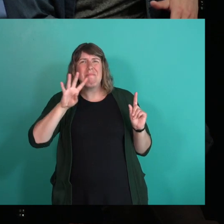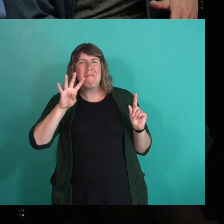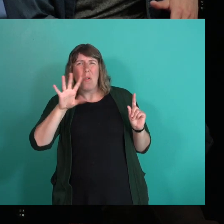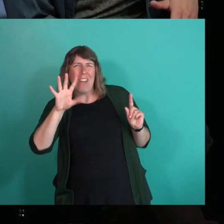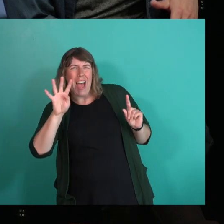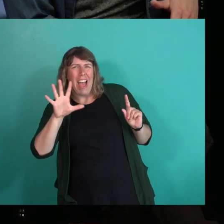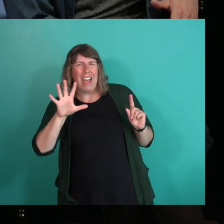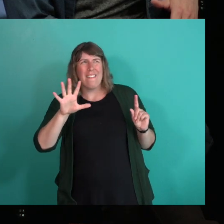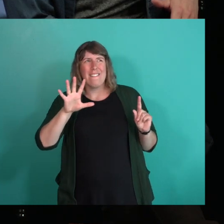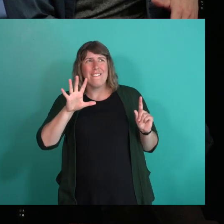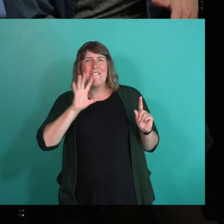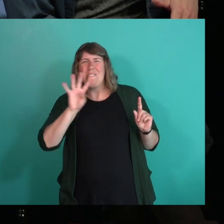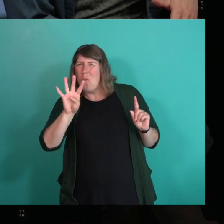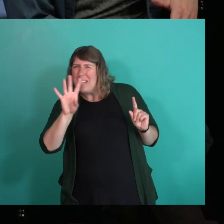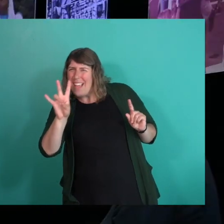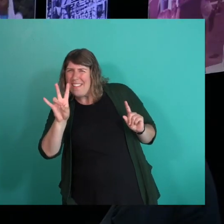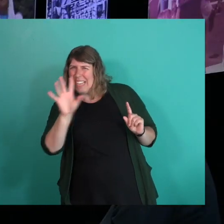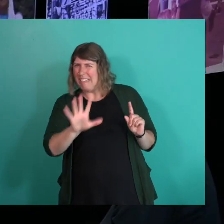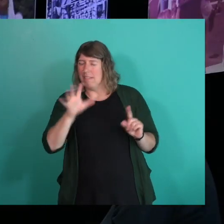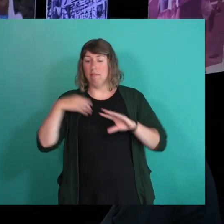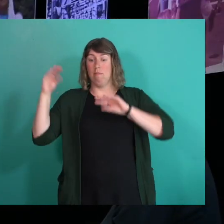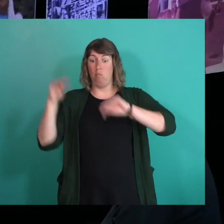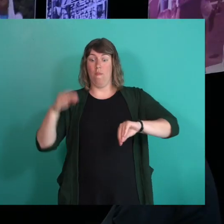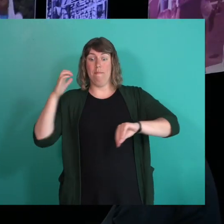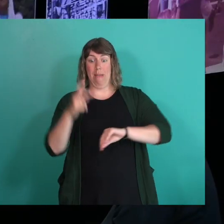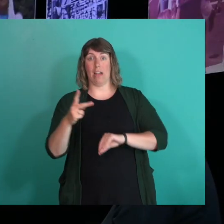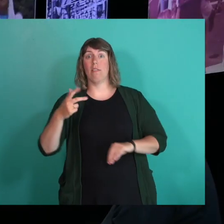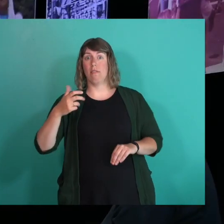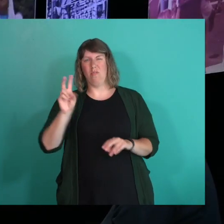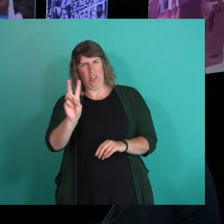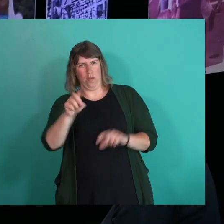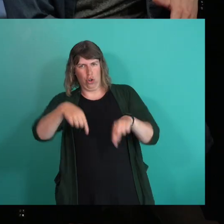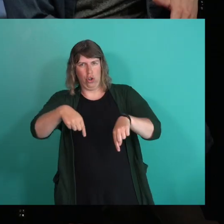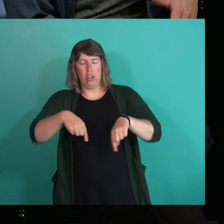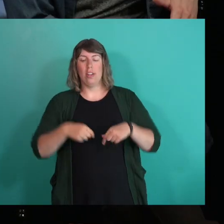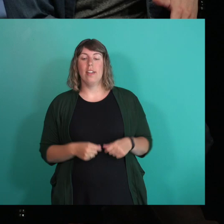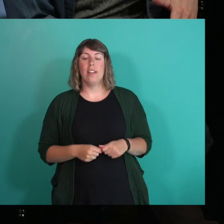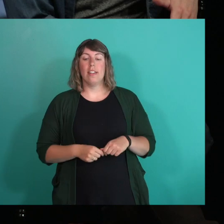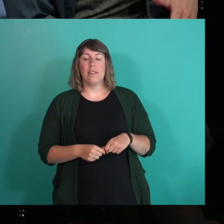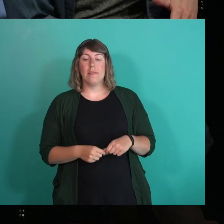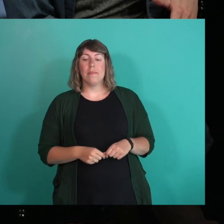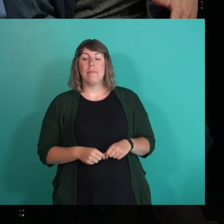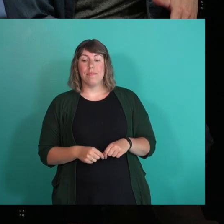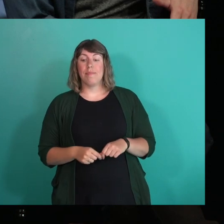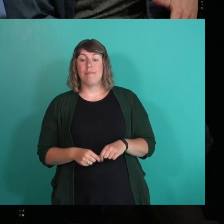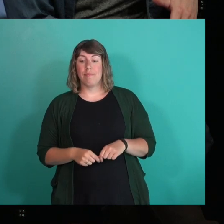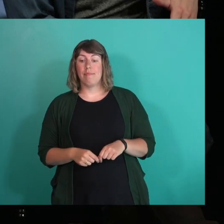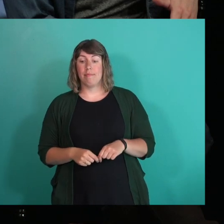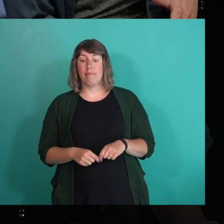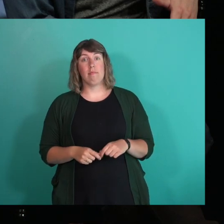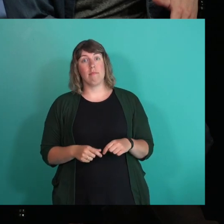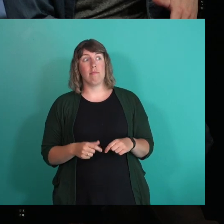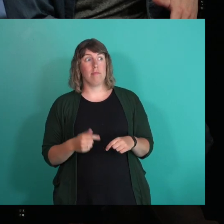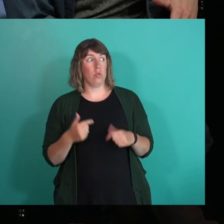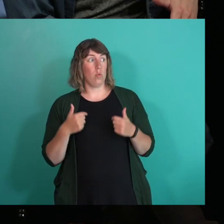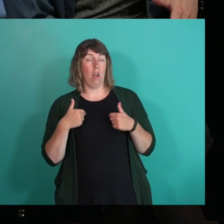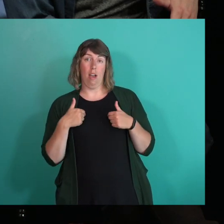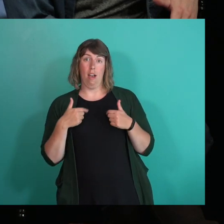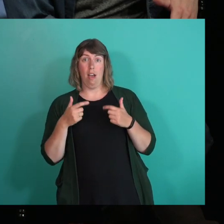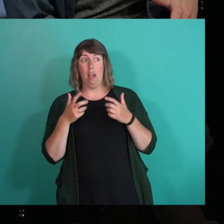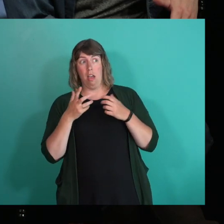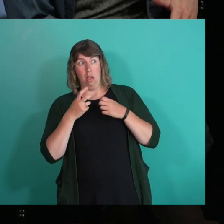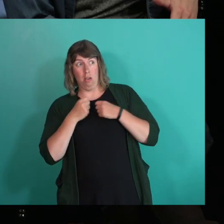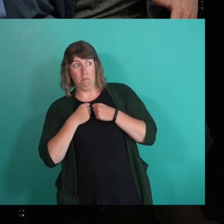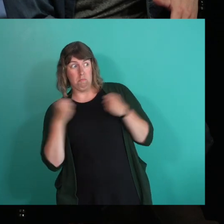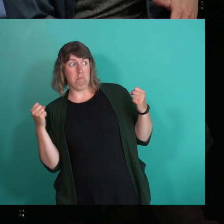40s. think I was about 47 when I came back to, when I came back to Vancouver. And that's basically when I started to